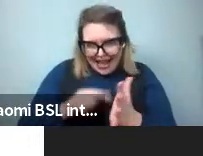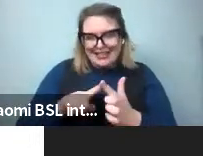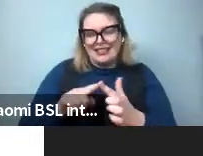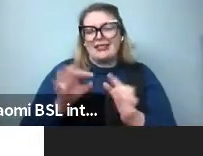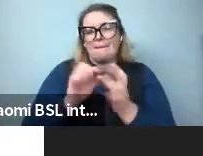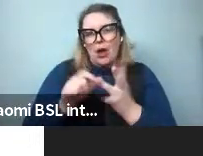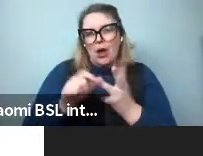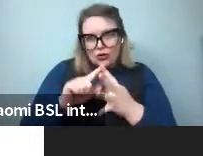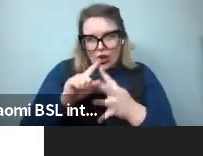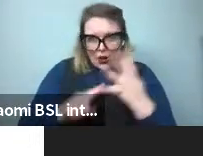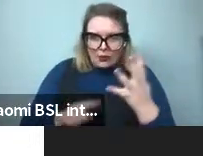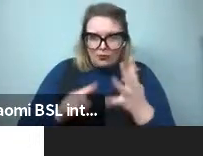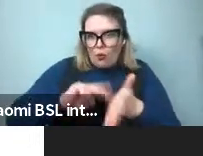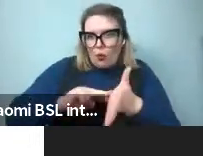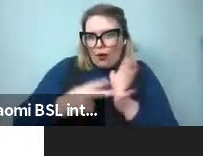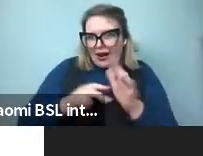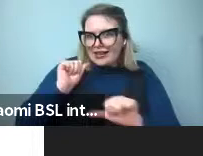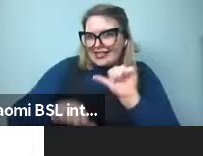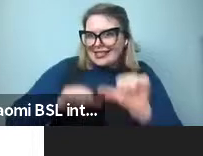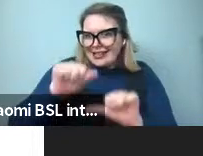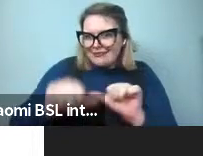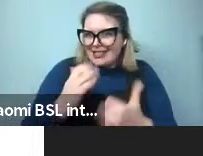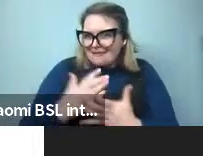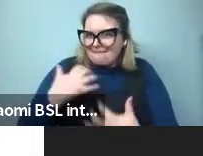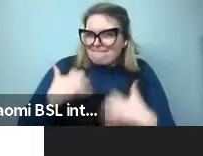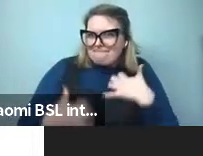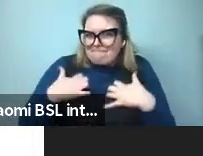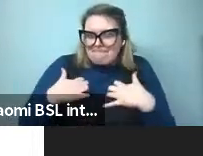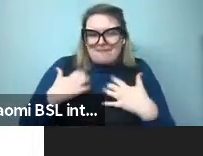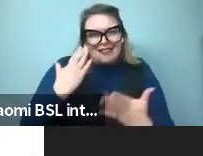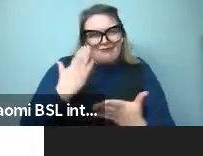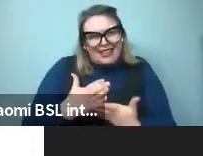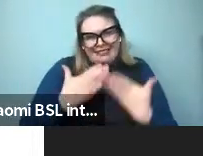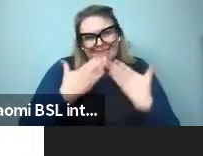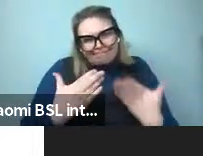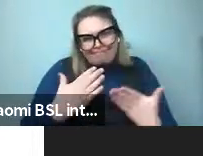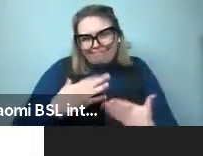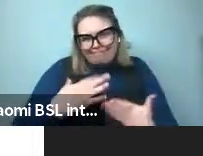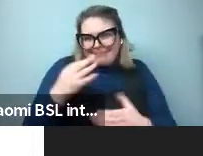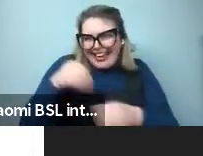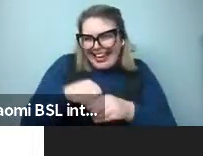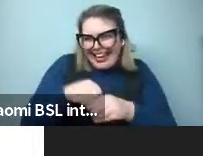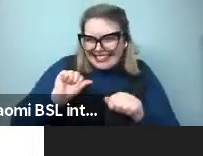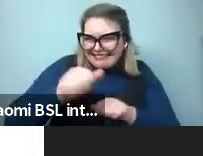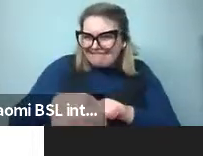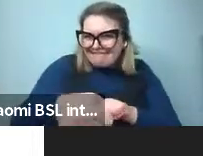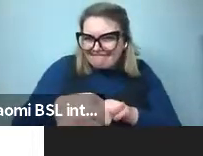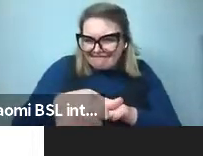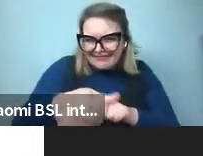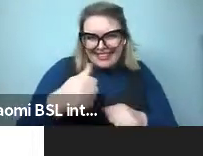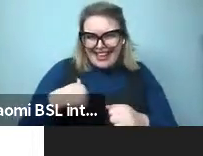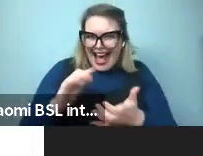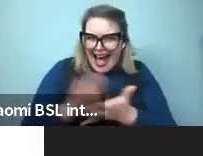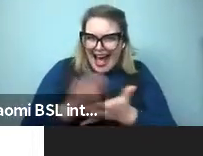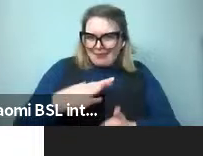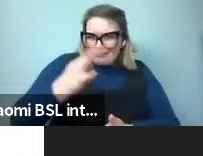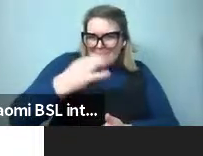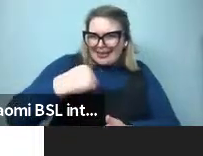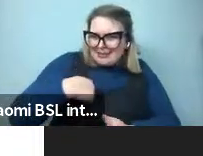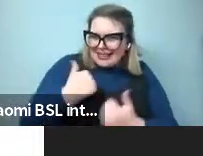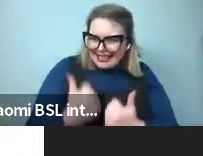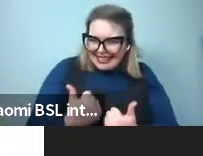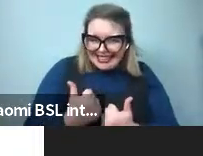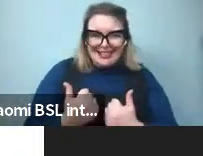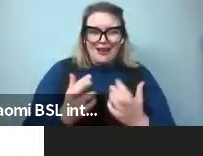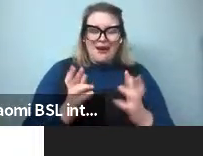series. And I'm really deeply honored to be part of this lineup. I'm very happy you asked me. And I hope I